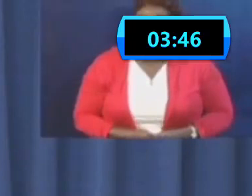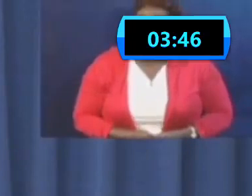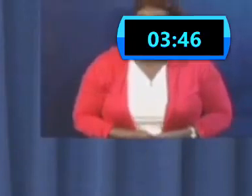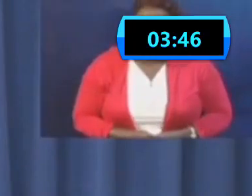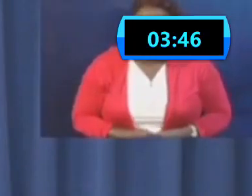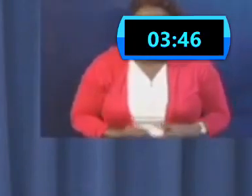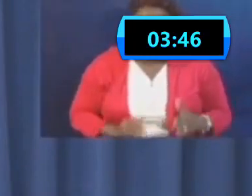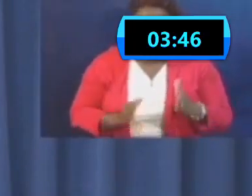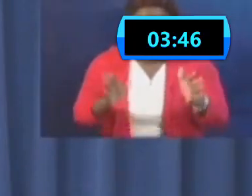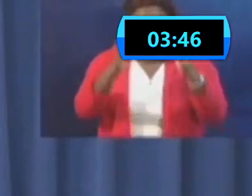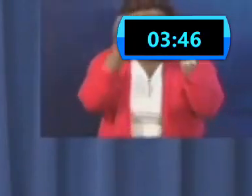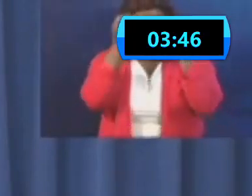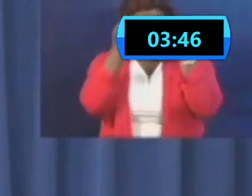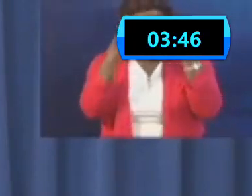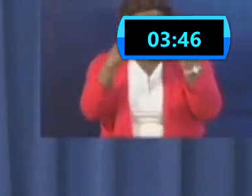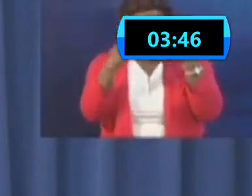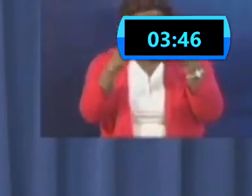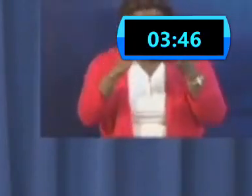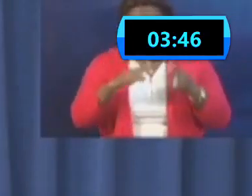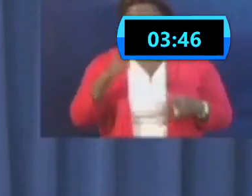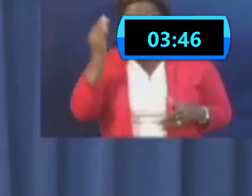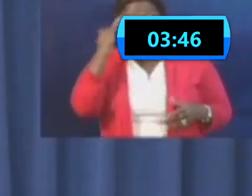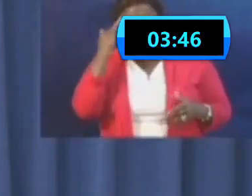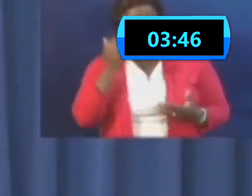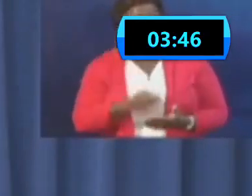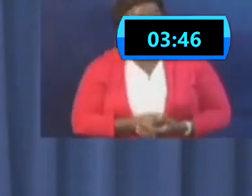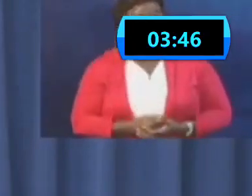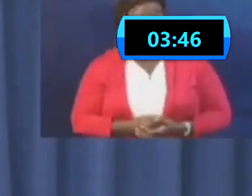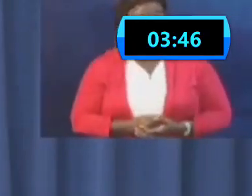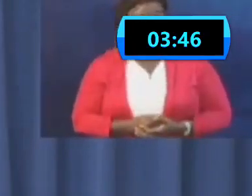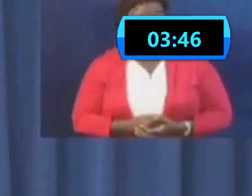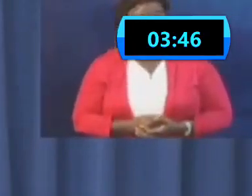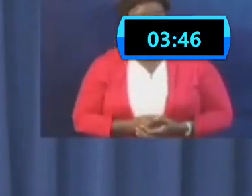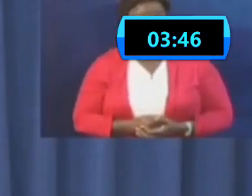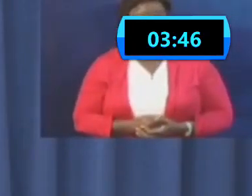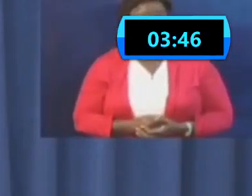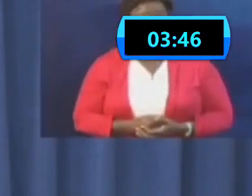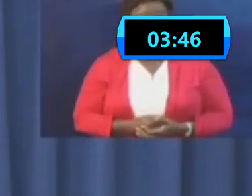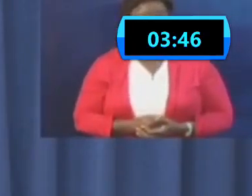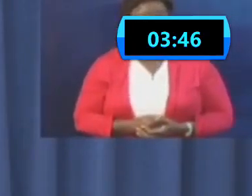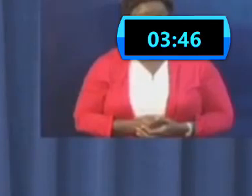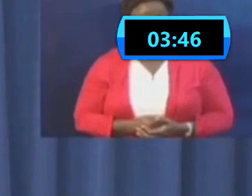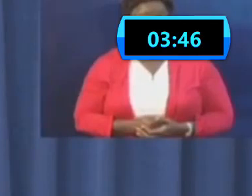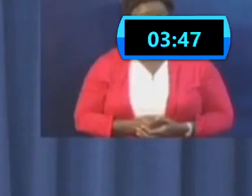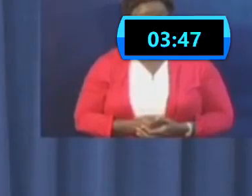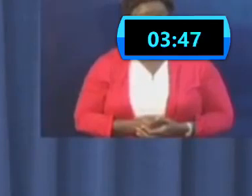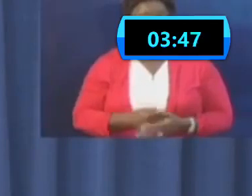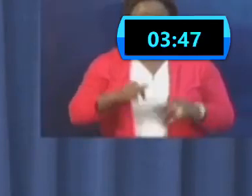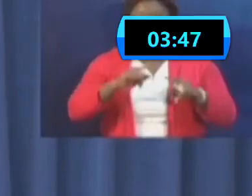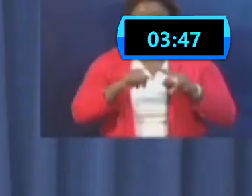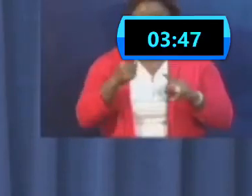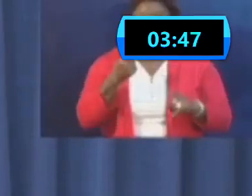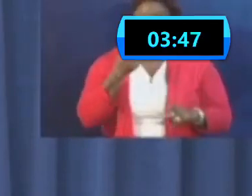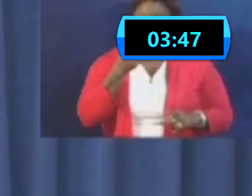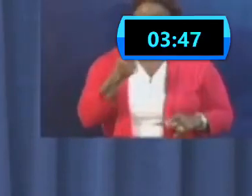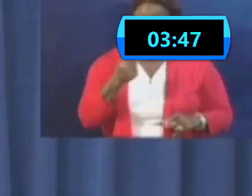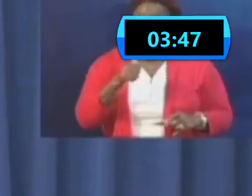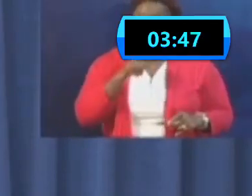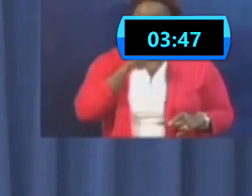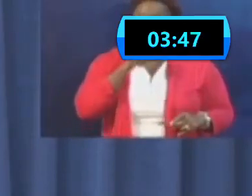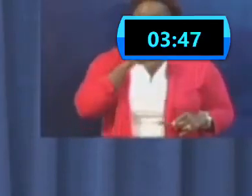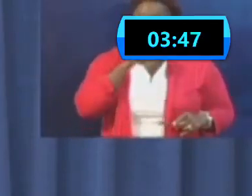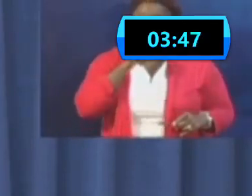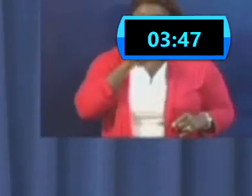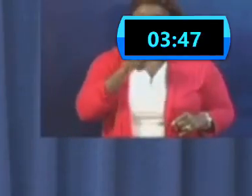Public information causes a variety of ways, right? But the bottom line is we are saying to you don't treat